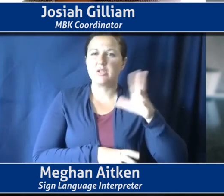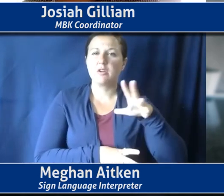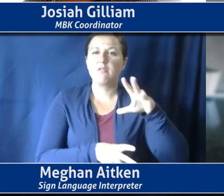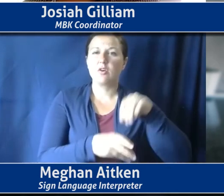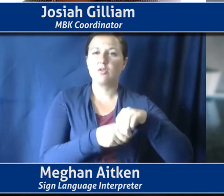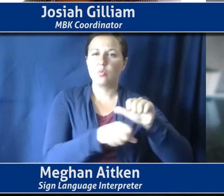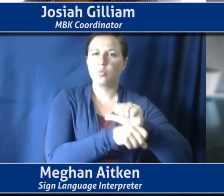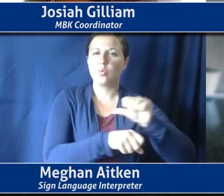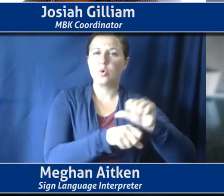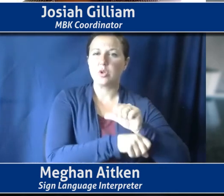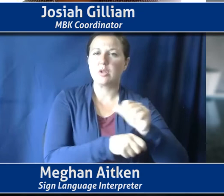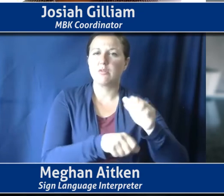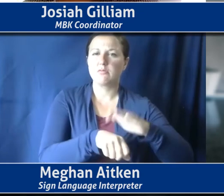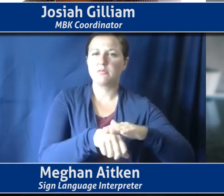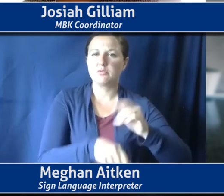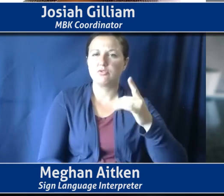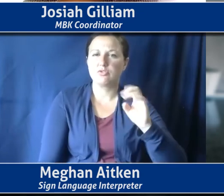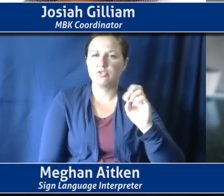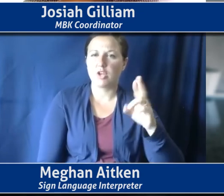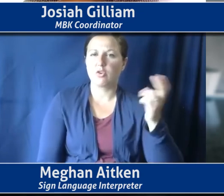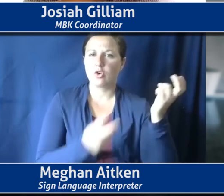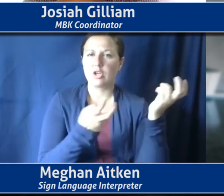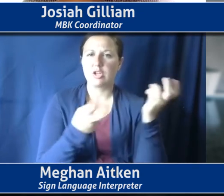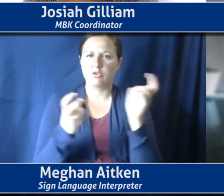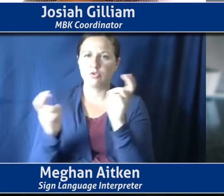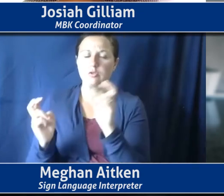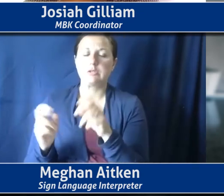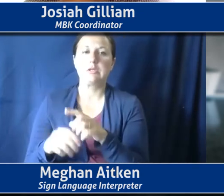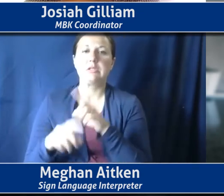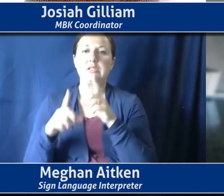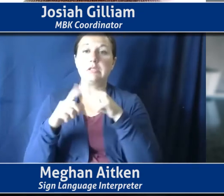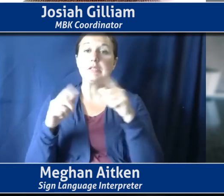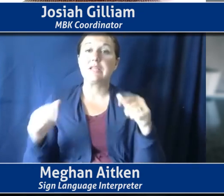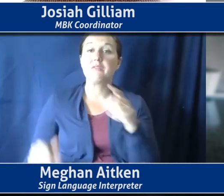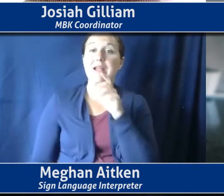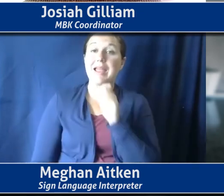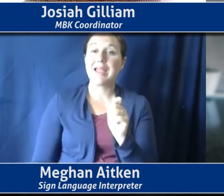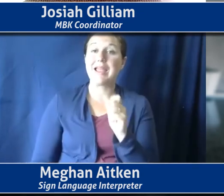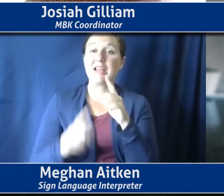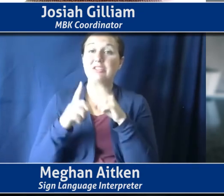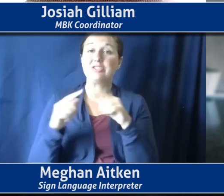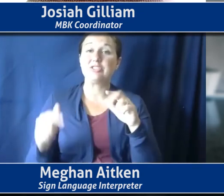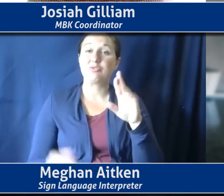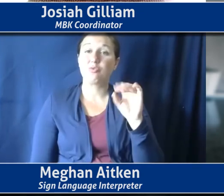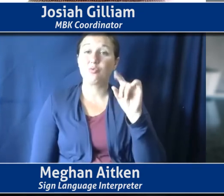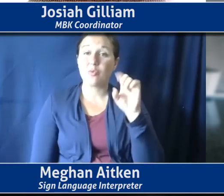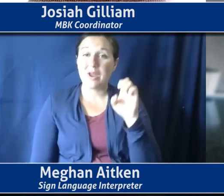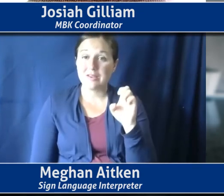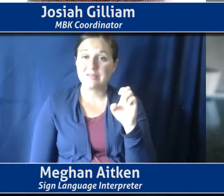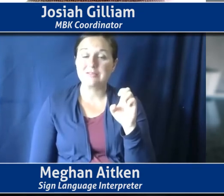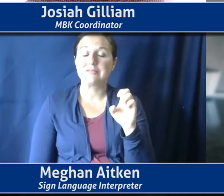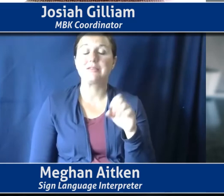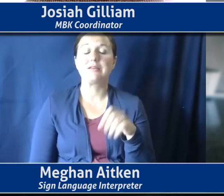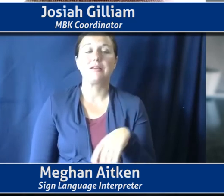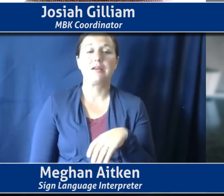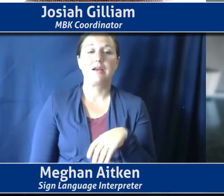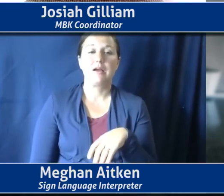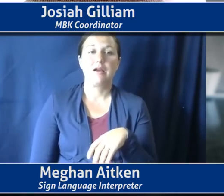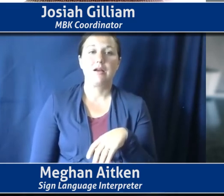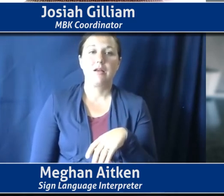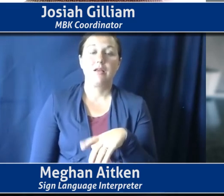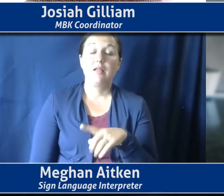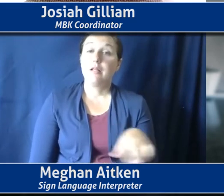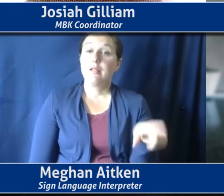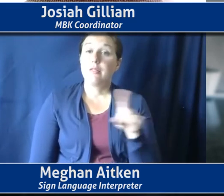age, um, and race, uh, to a certain extent and, um, what they're working to